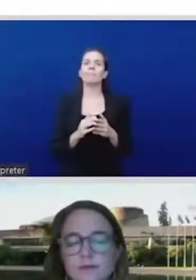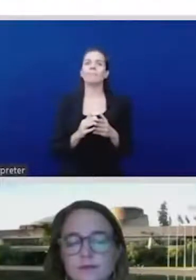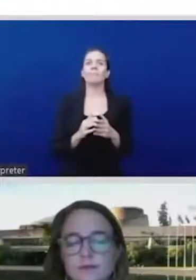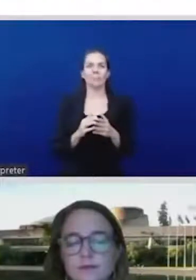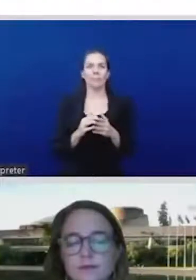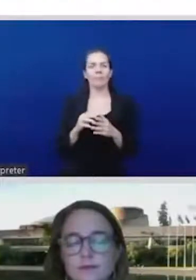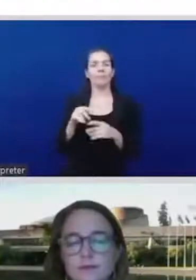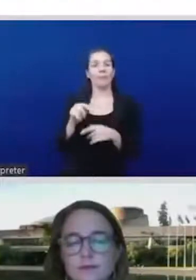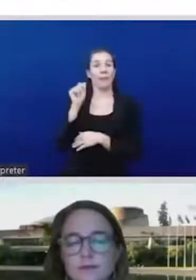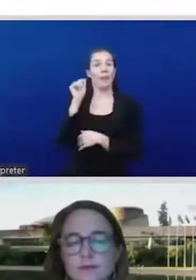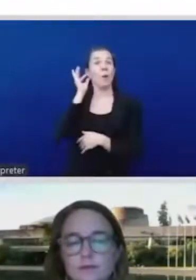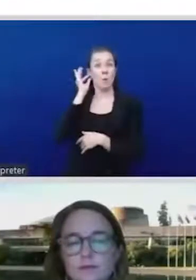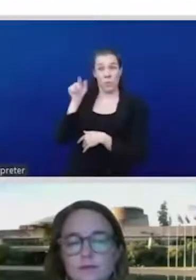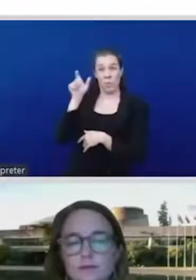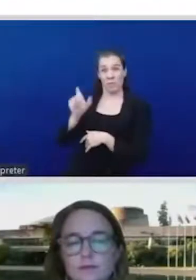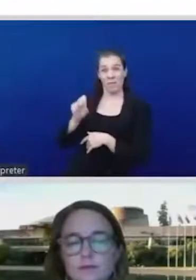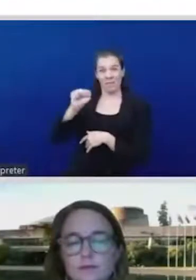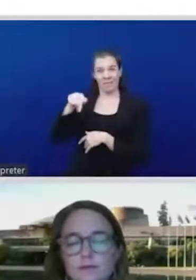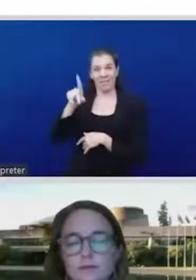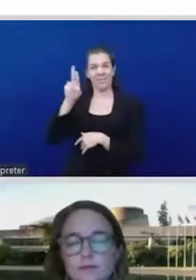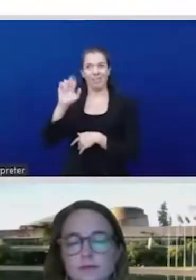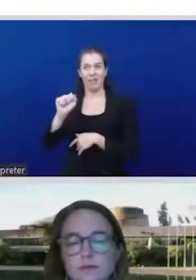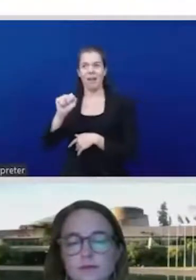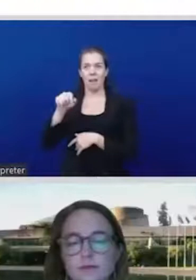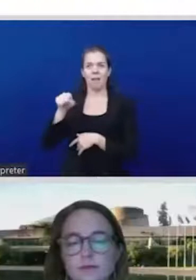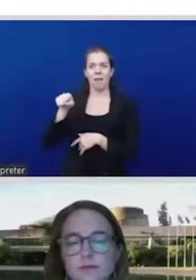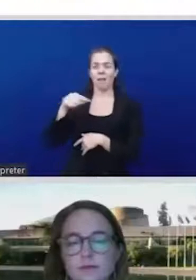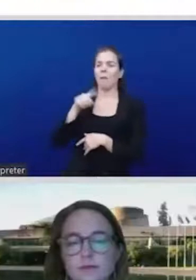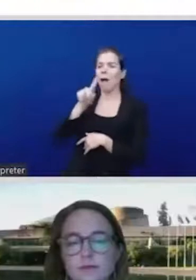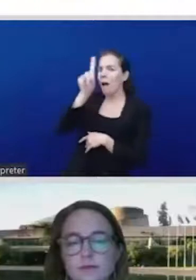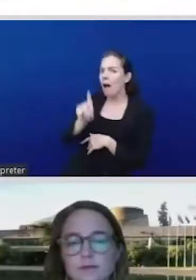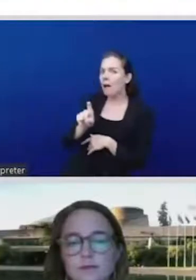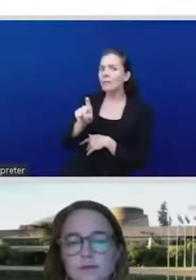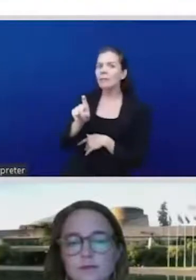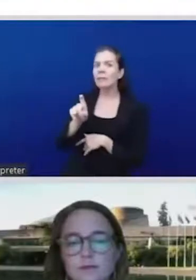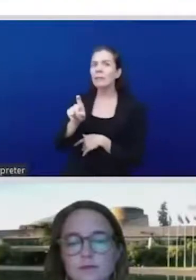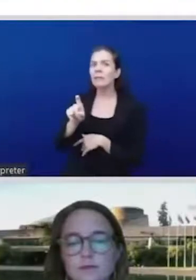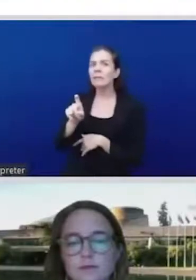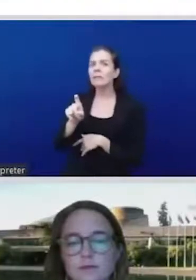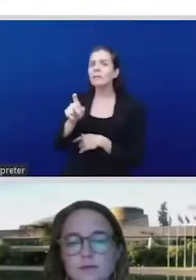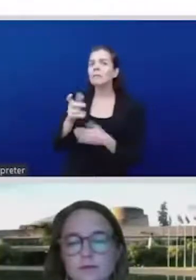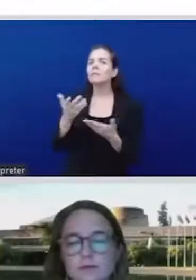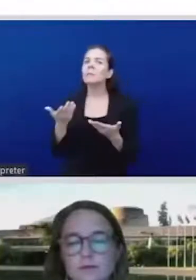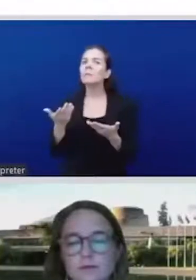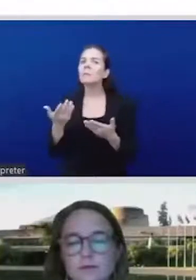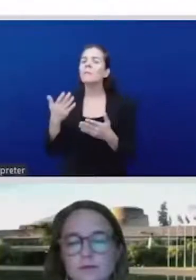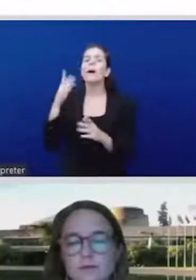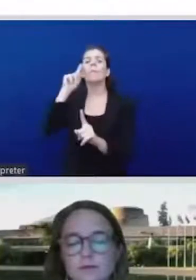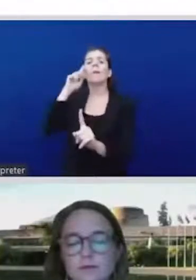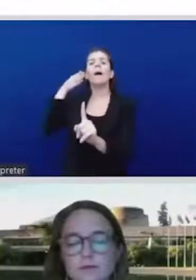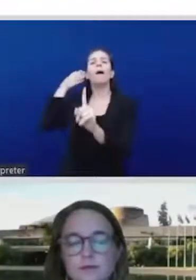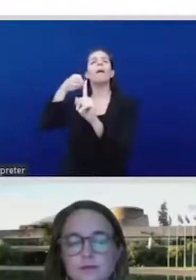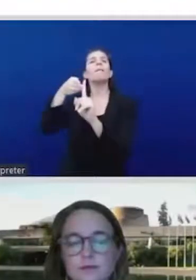How, you know, what do you see as the main challenges for this current economic model and globalization of the world for the,